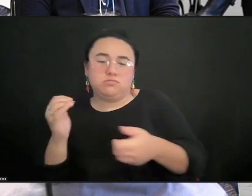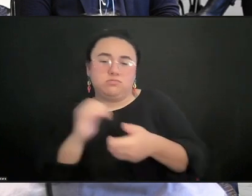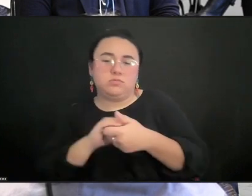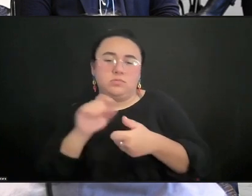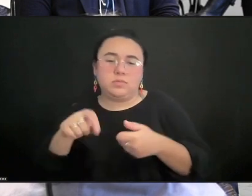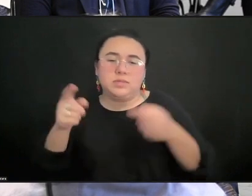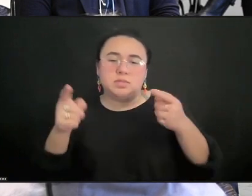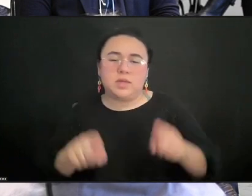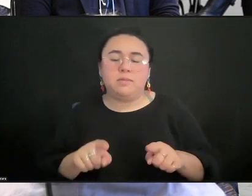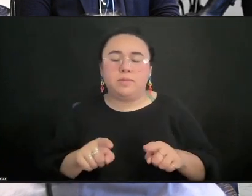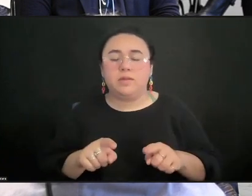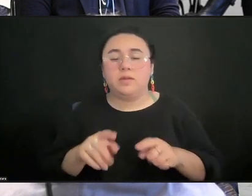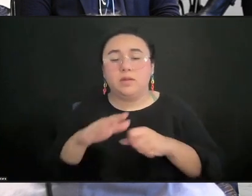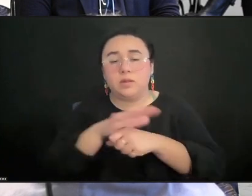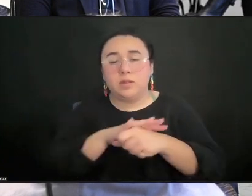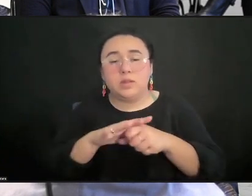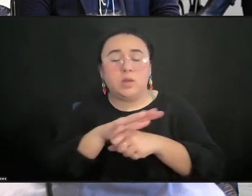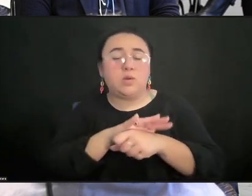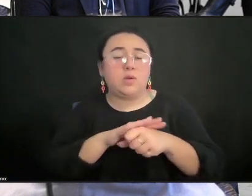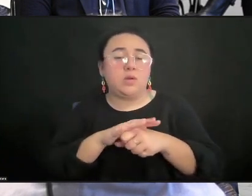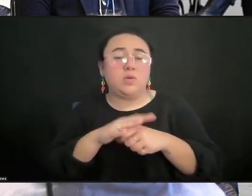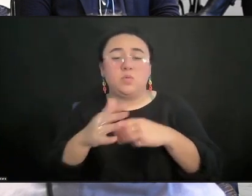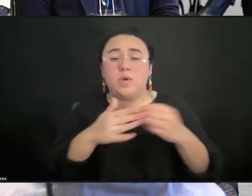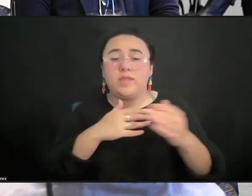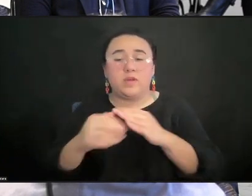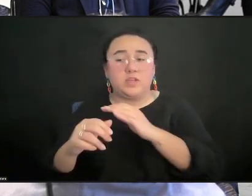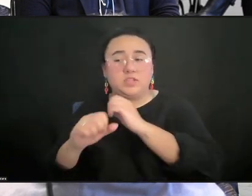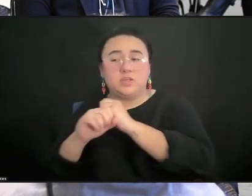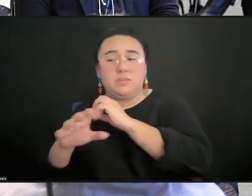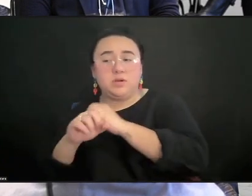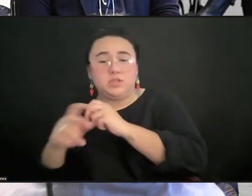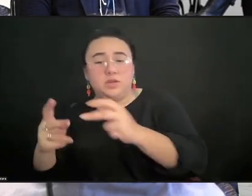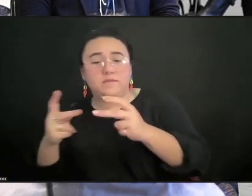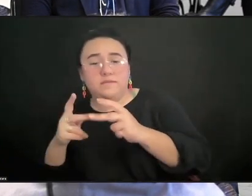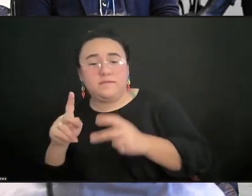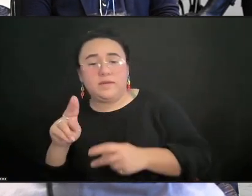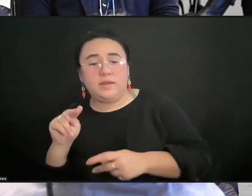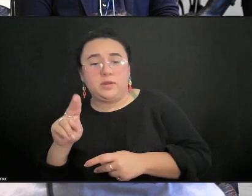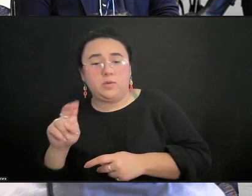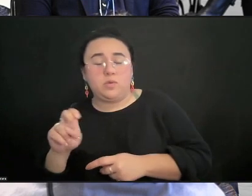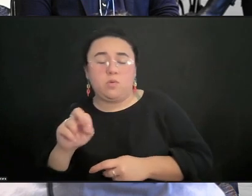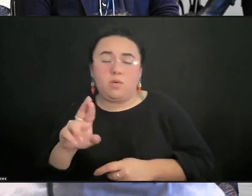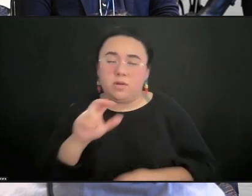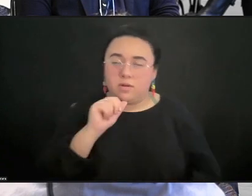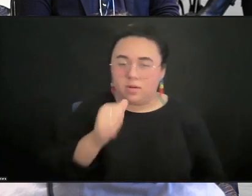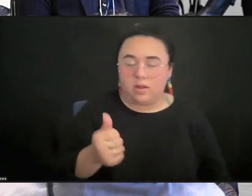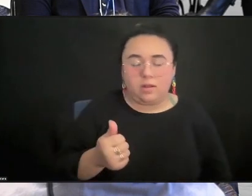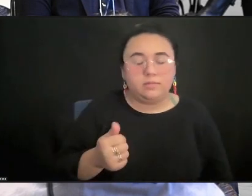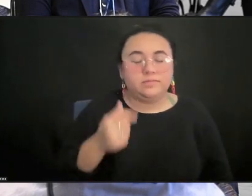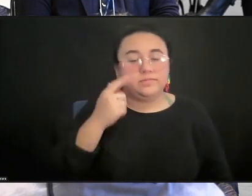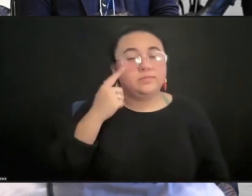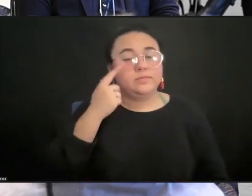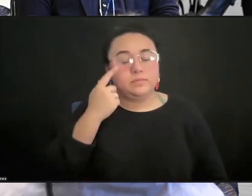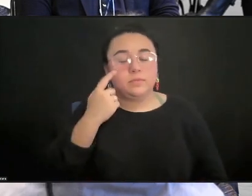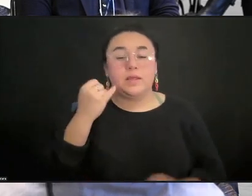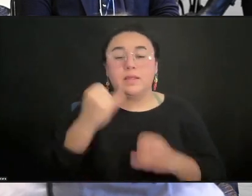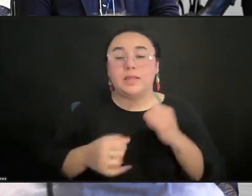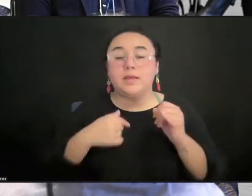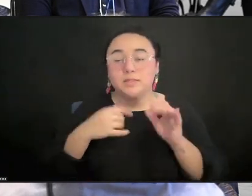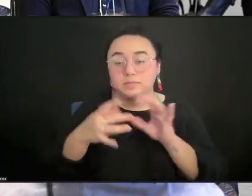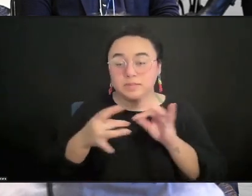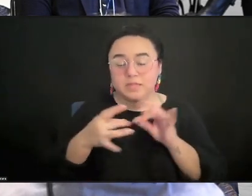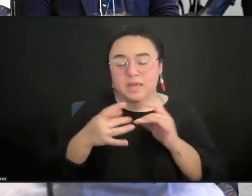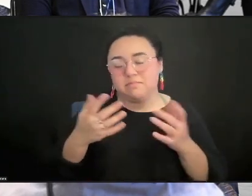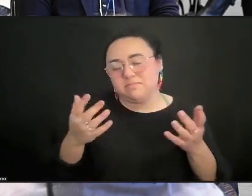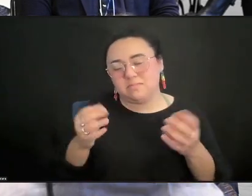not. And the last thing I wanted to say is, it's more like an announcement. I've only been here for three months. I